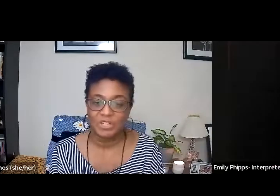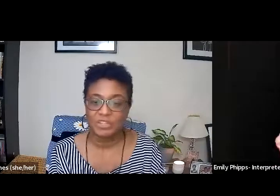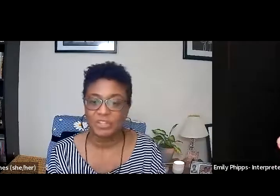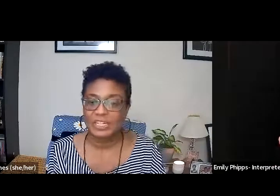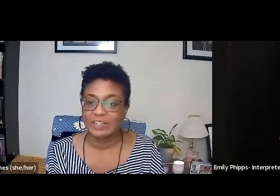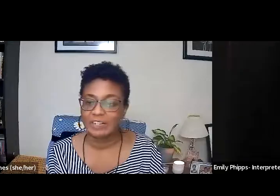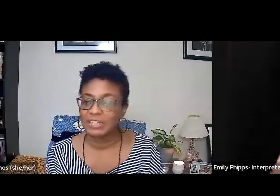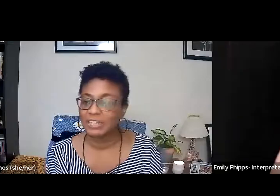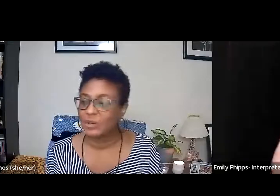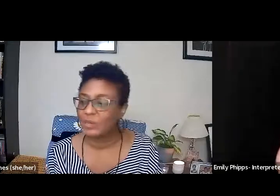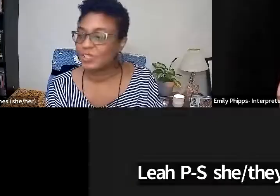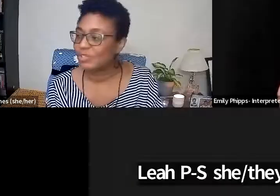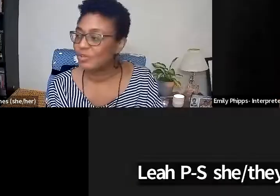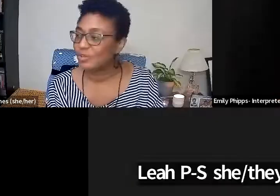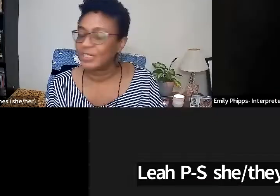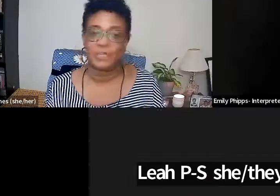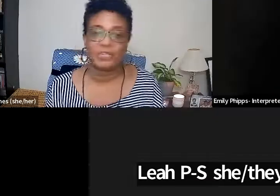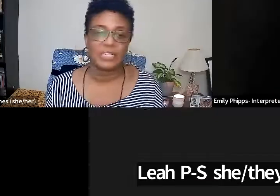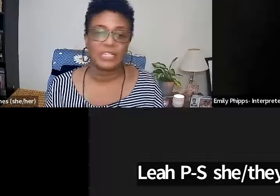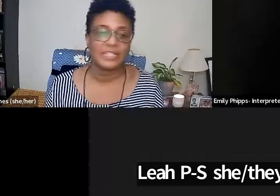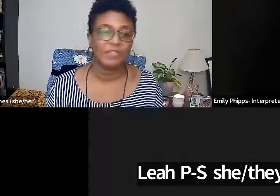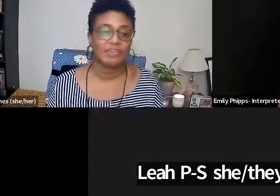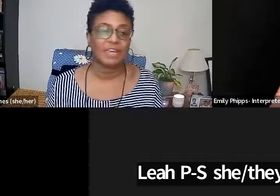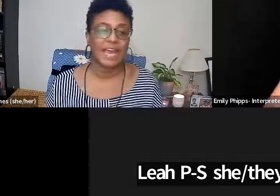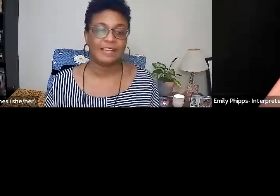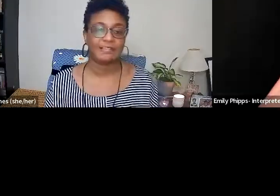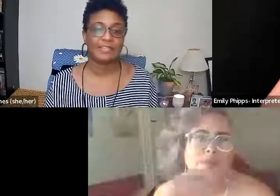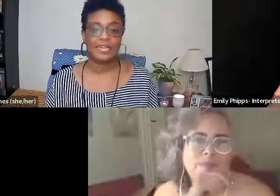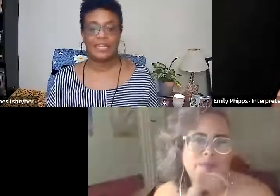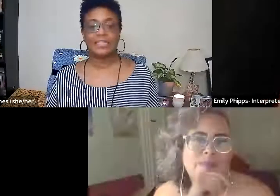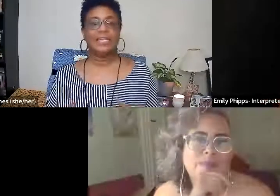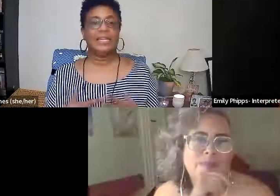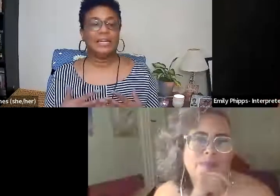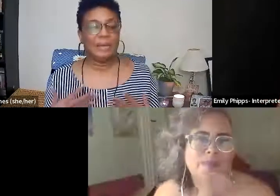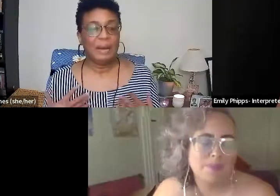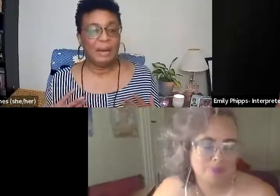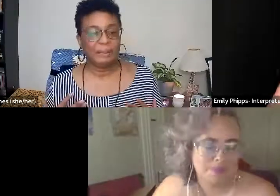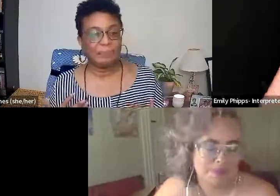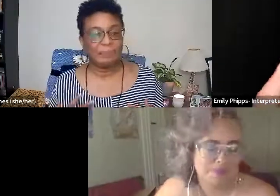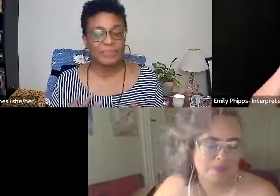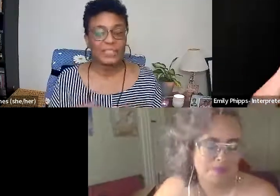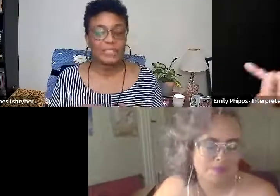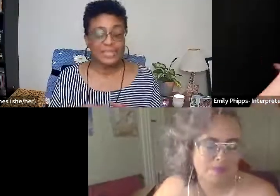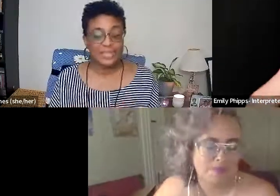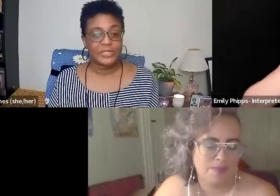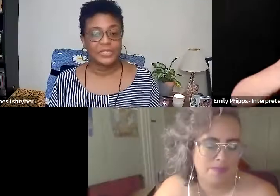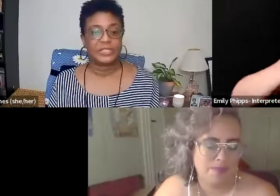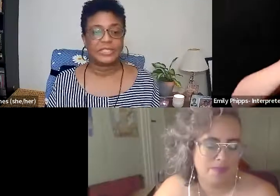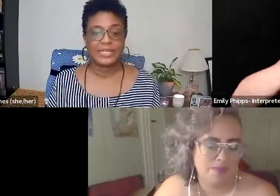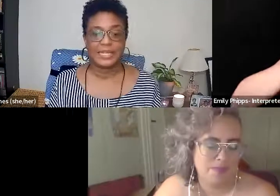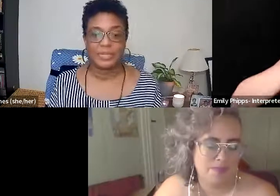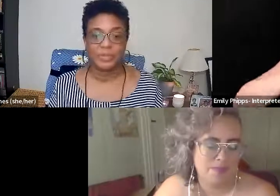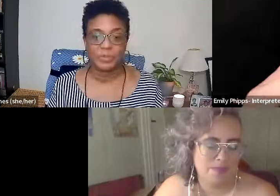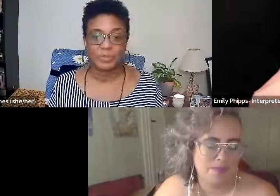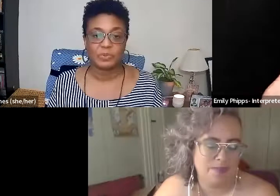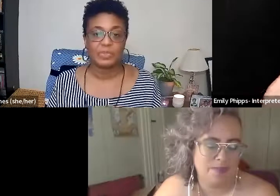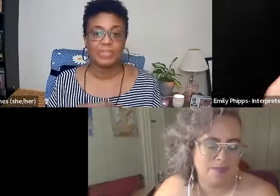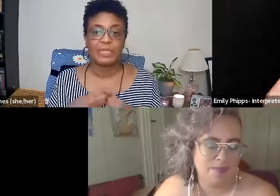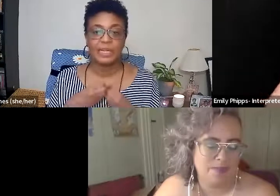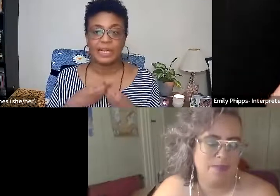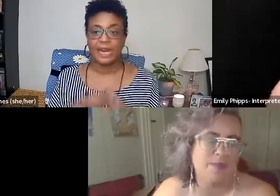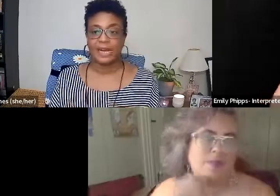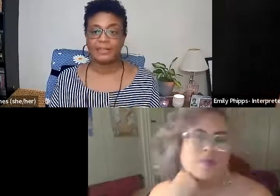mentioned earlier, you know, once you have experienced the sort of gathering that centers disabled